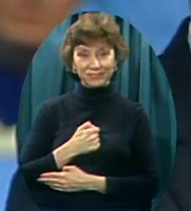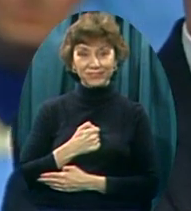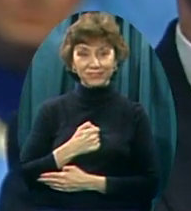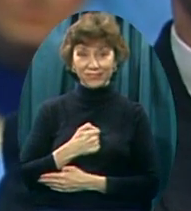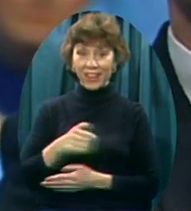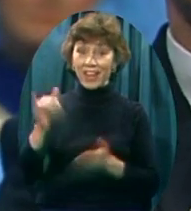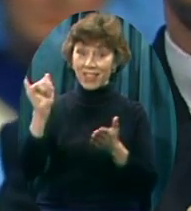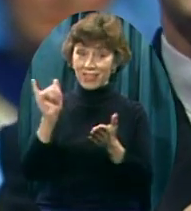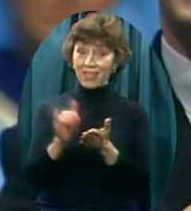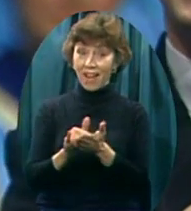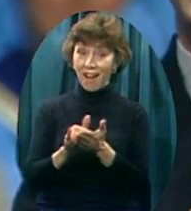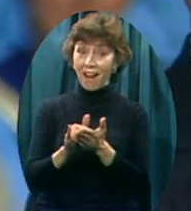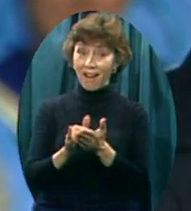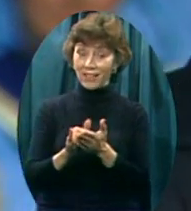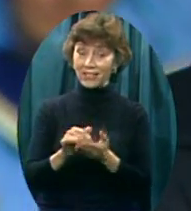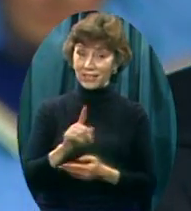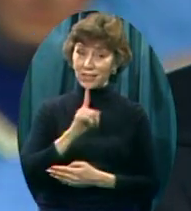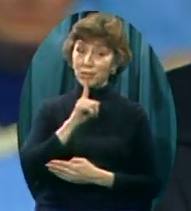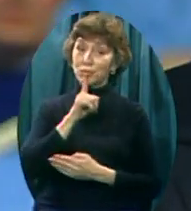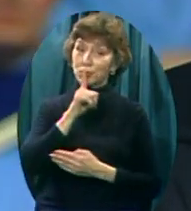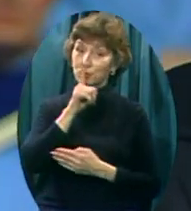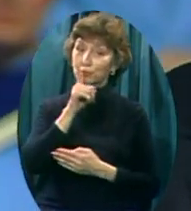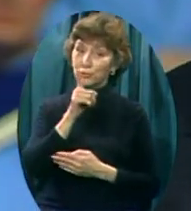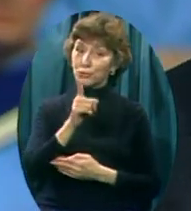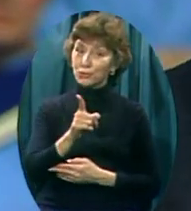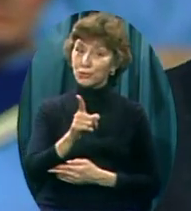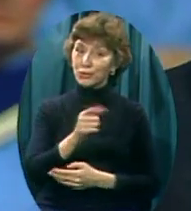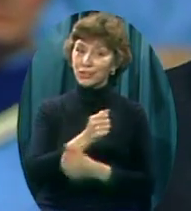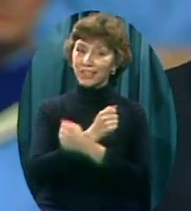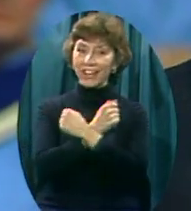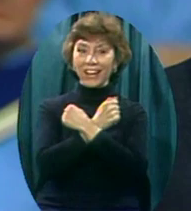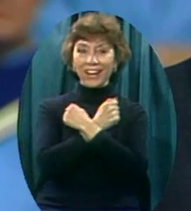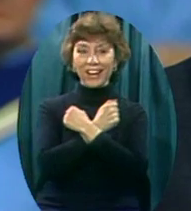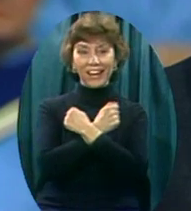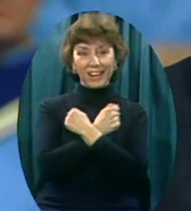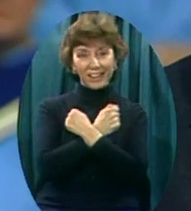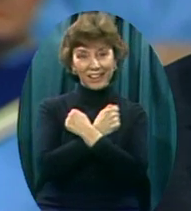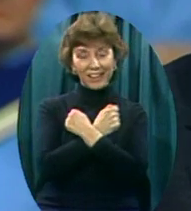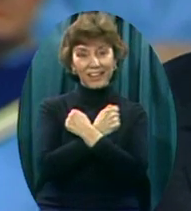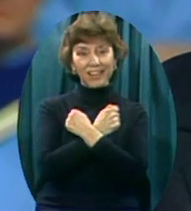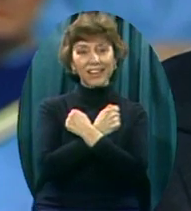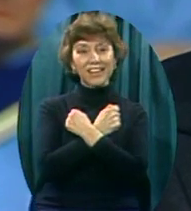If that isn't love